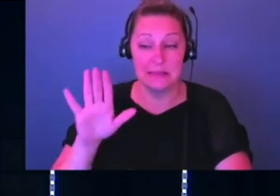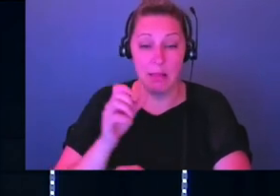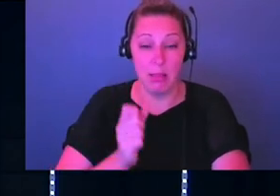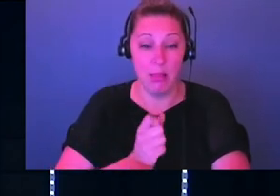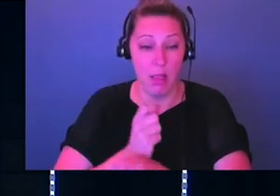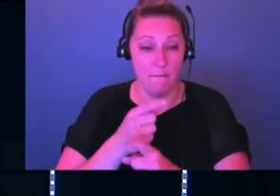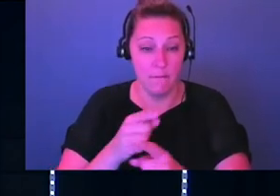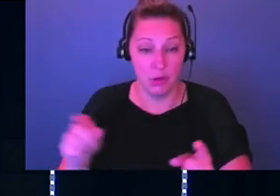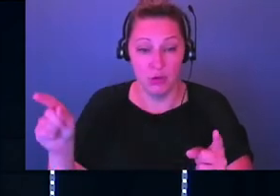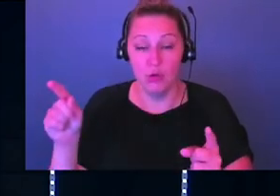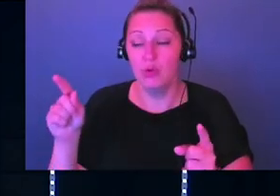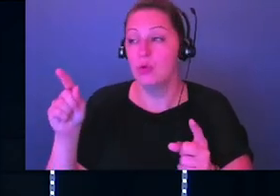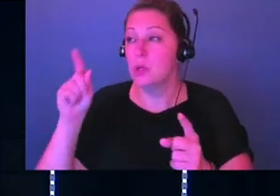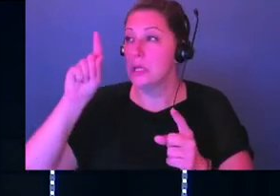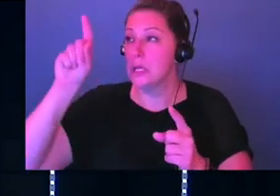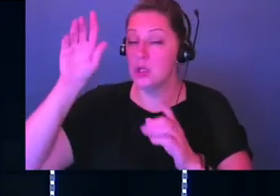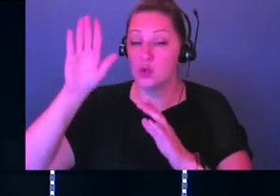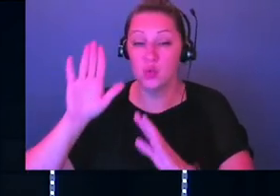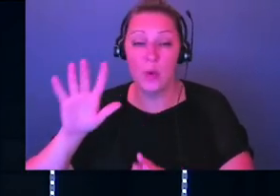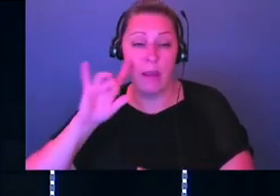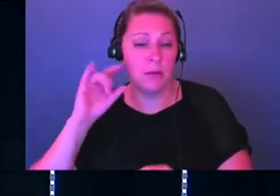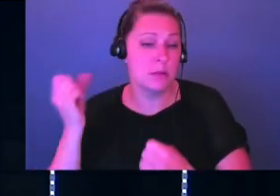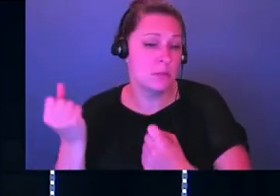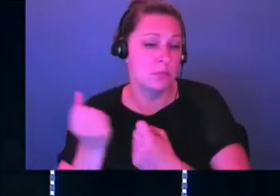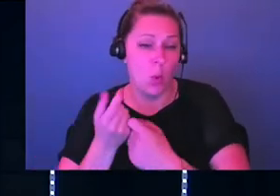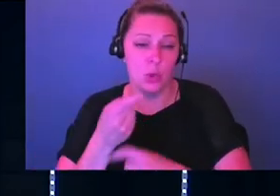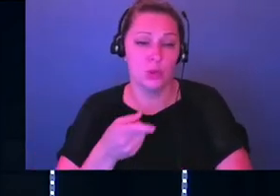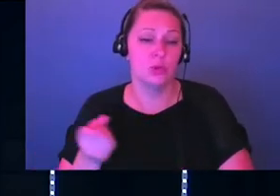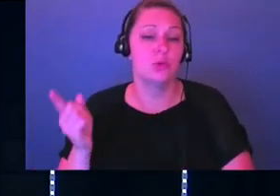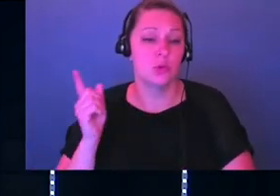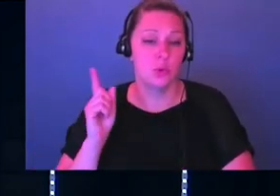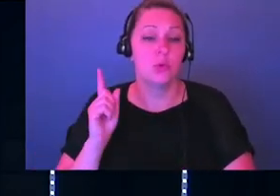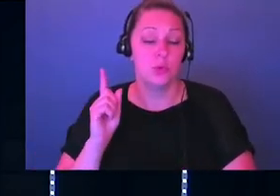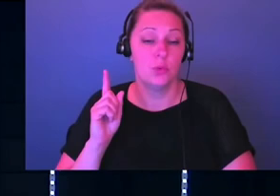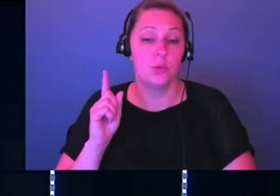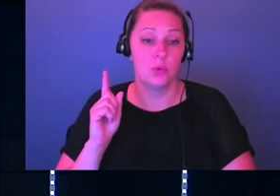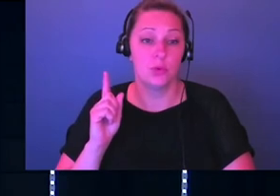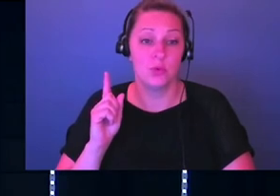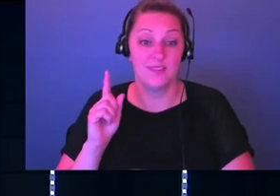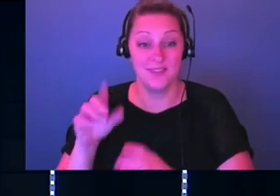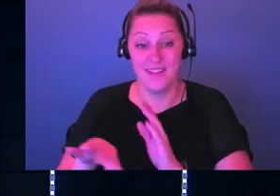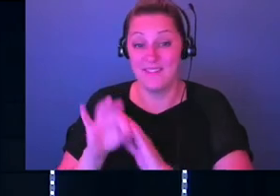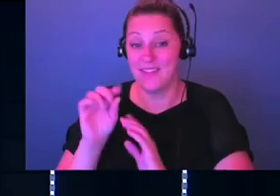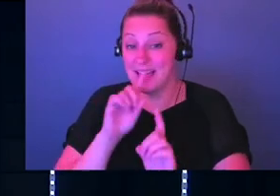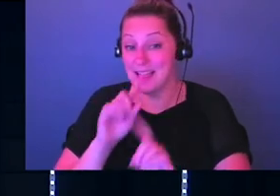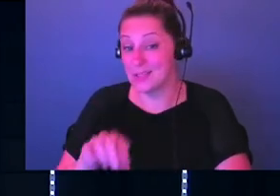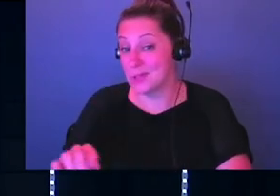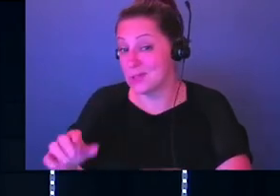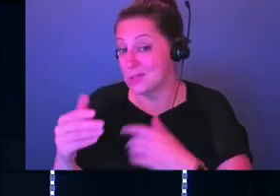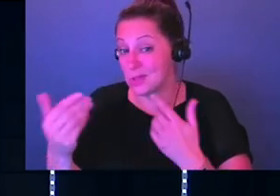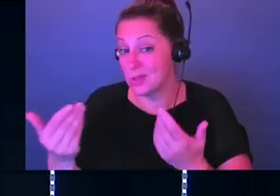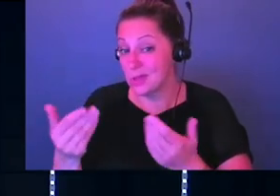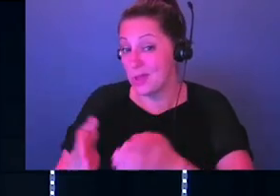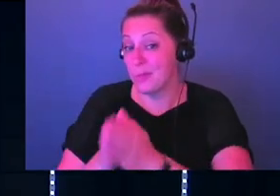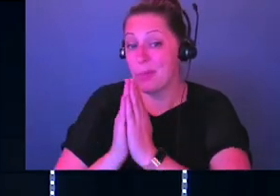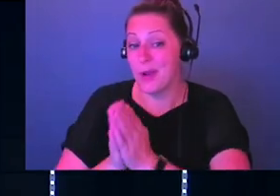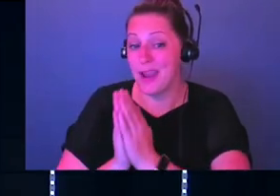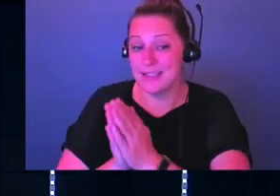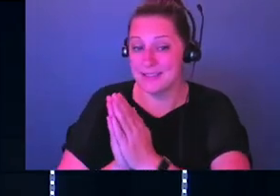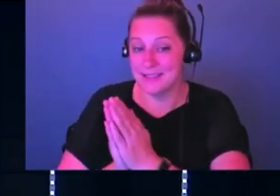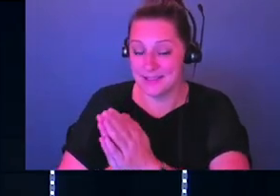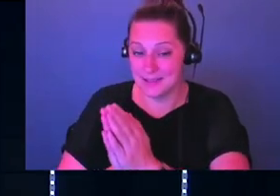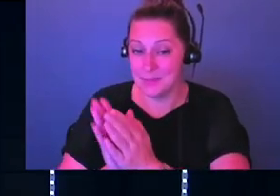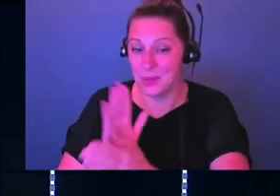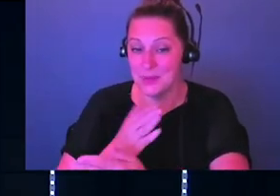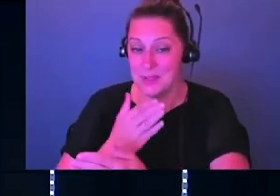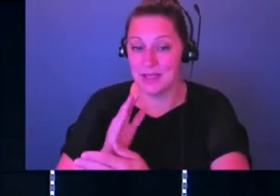and how great he is and how he is for you and all these things. A place that you can find the answers to all of that is, is, is through praise. It's through praise